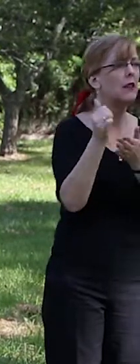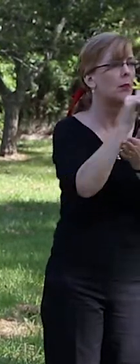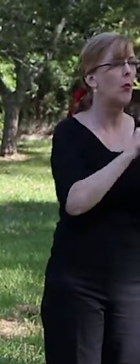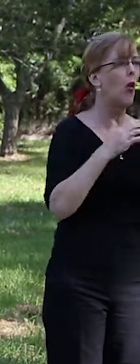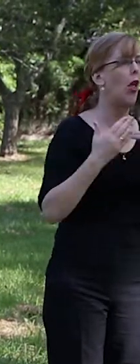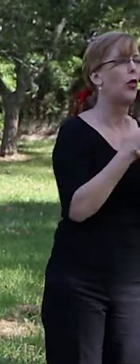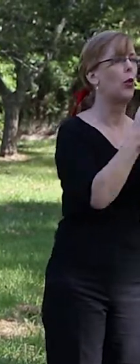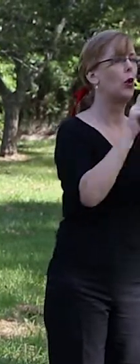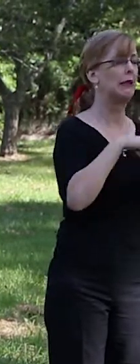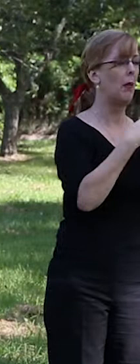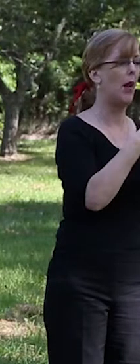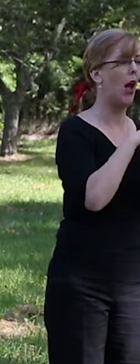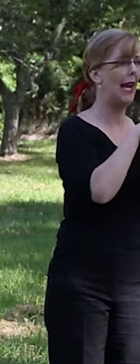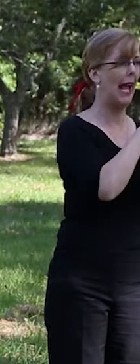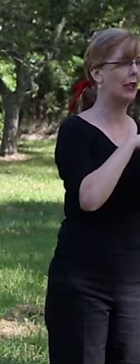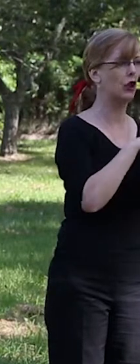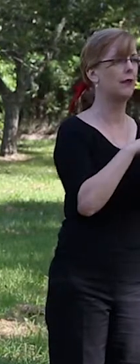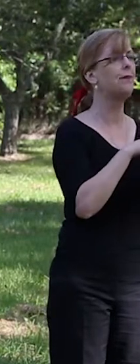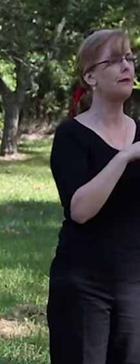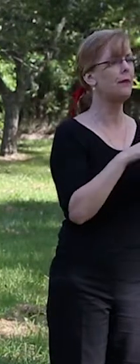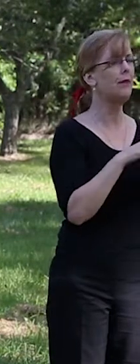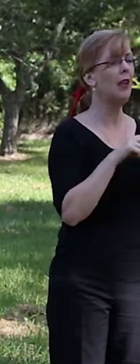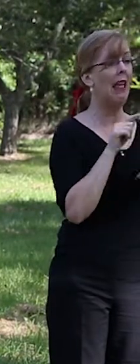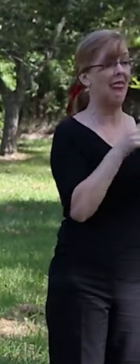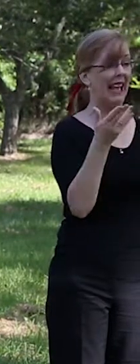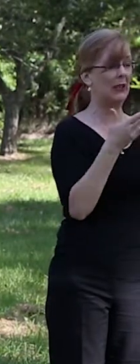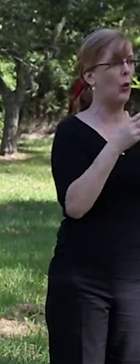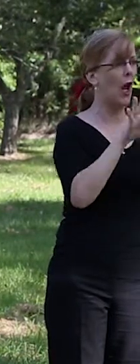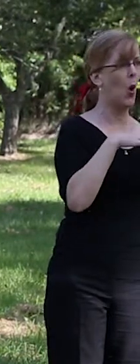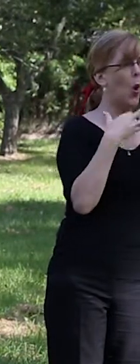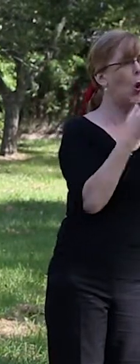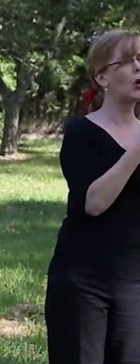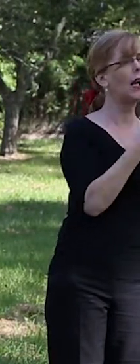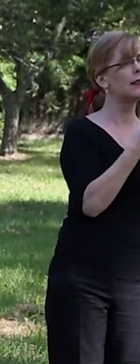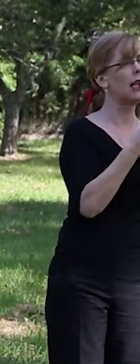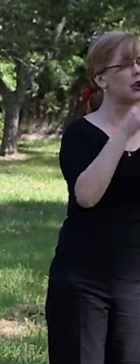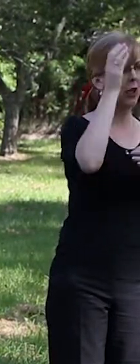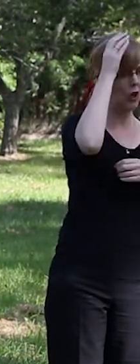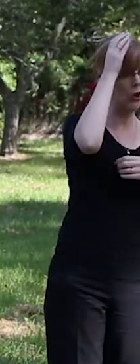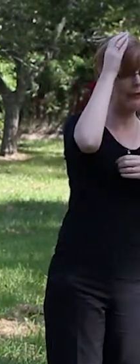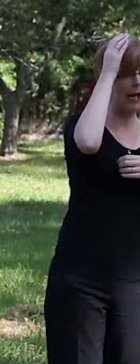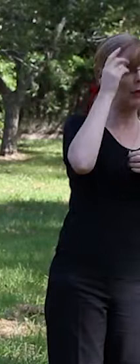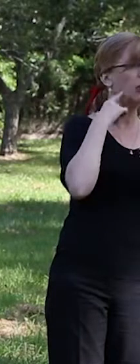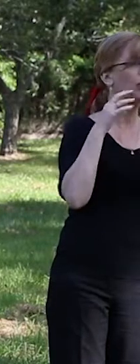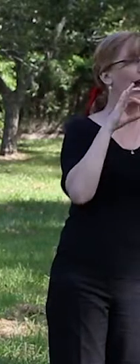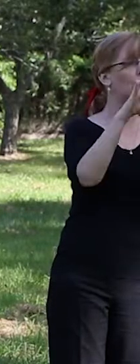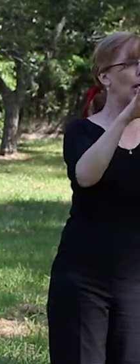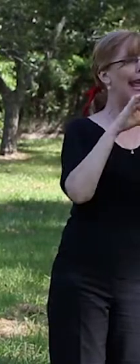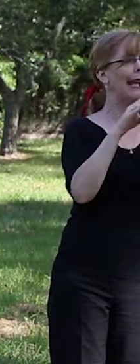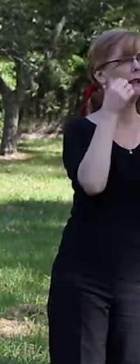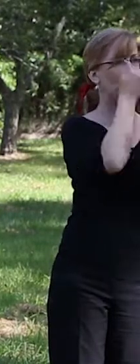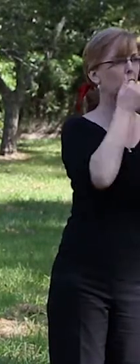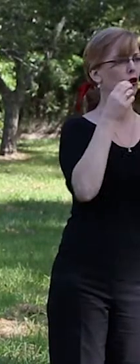Minority Supply Council, and that is where they're an organisation whose concept is ultimately to connect the Aboriginal business